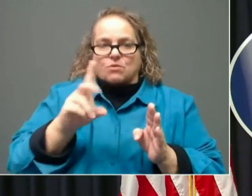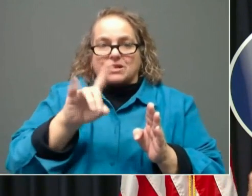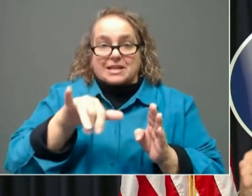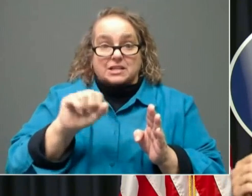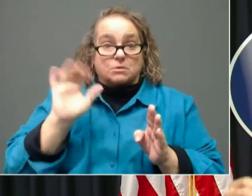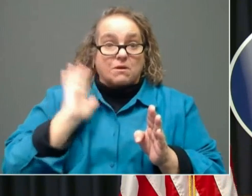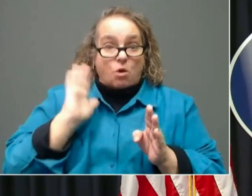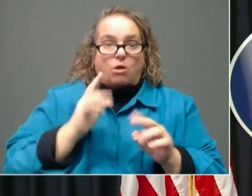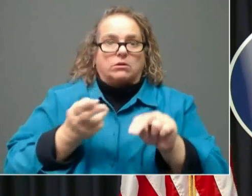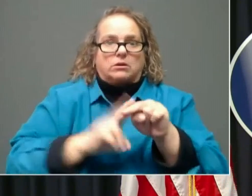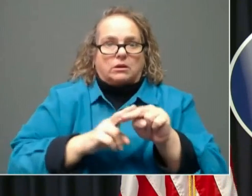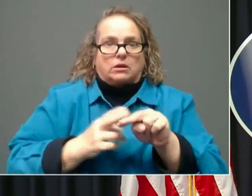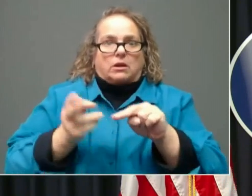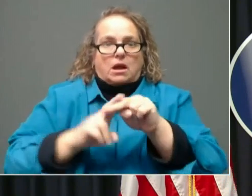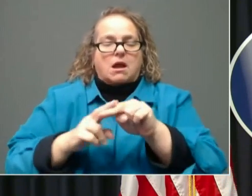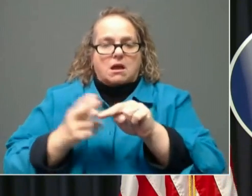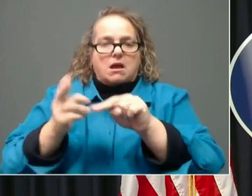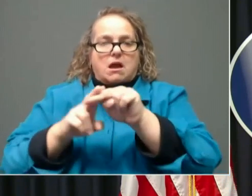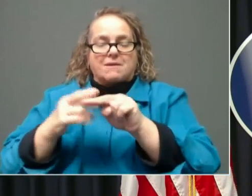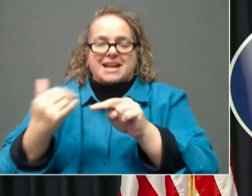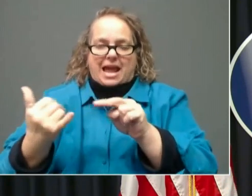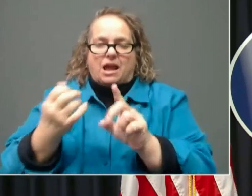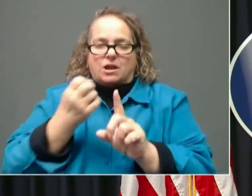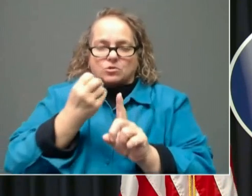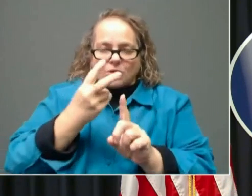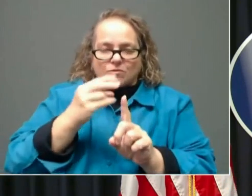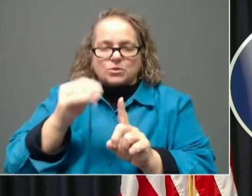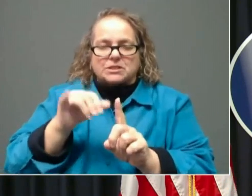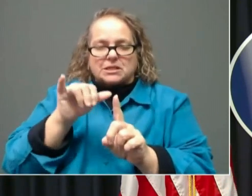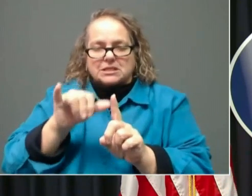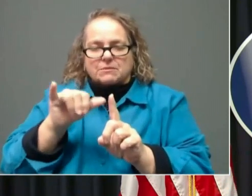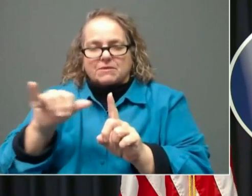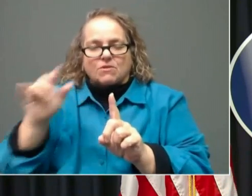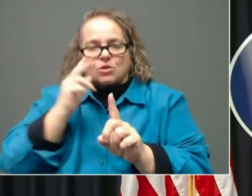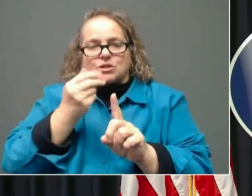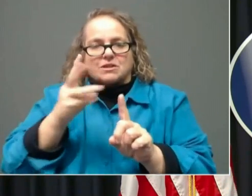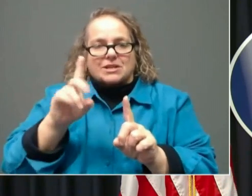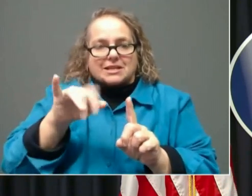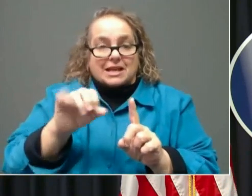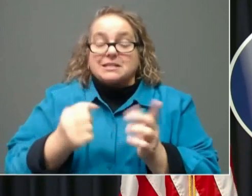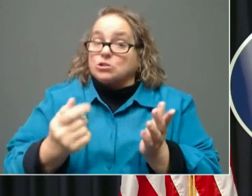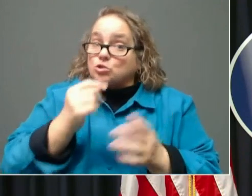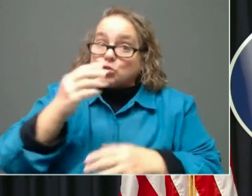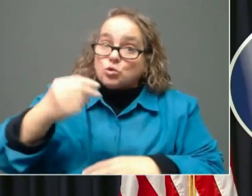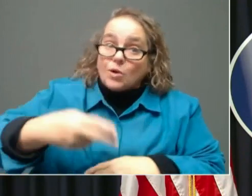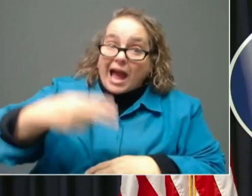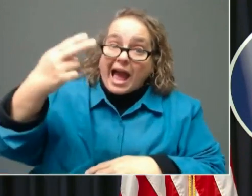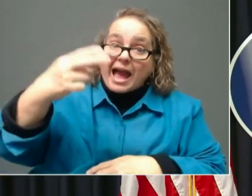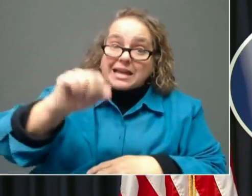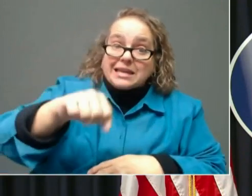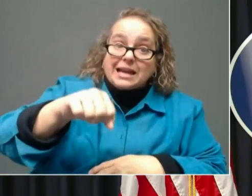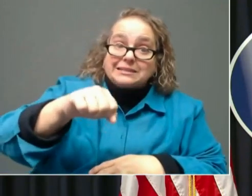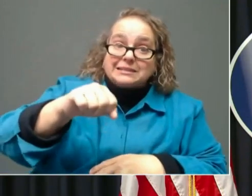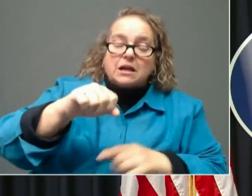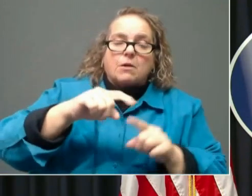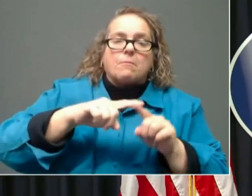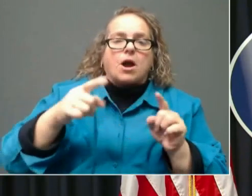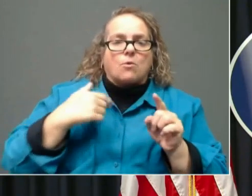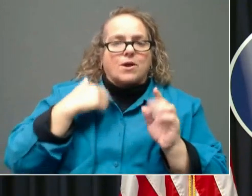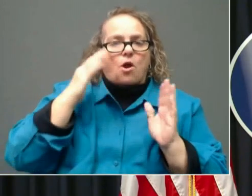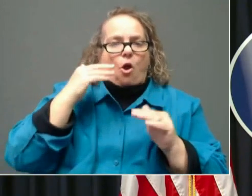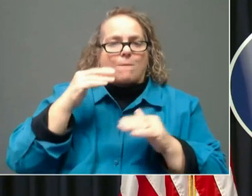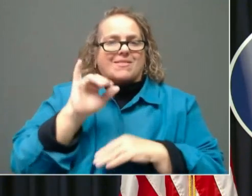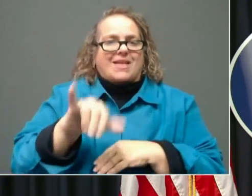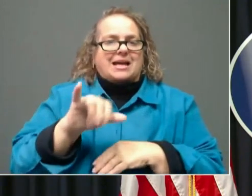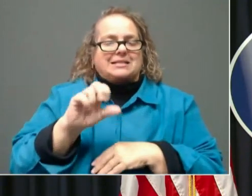up and up and up. So again, way too high, but we at least hope that this is a sign of it